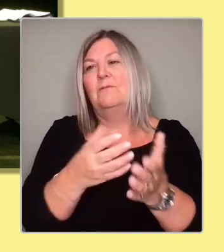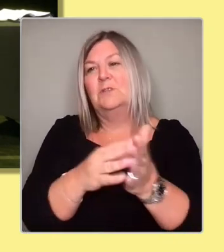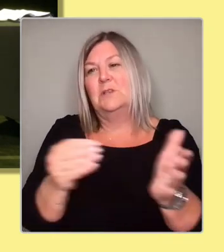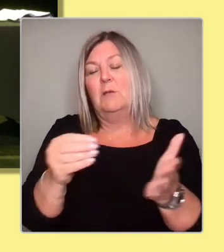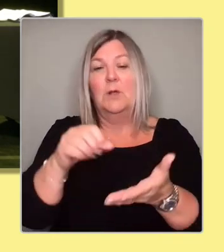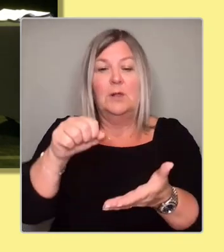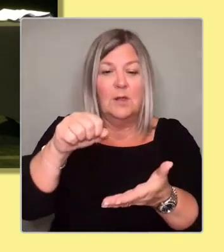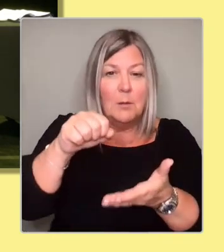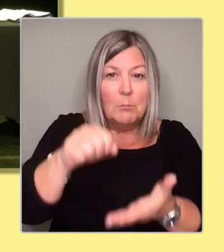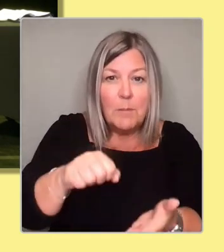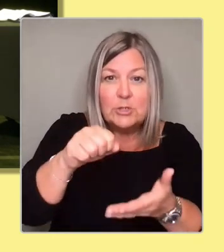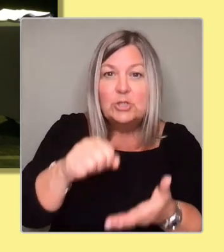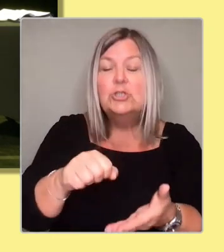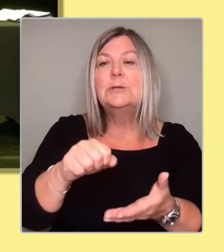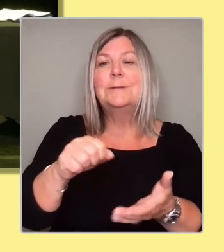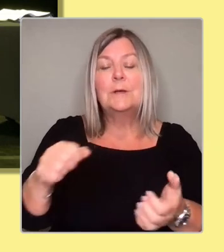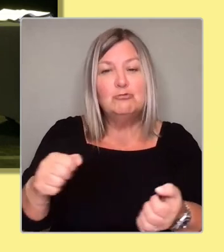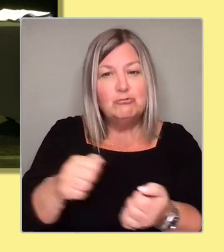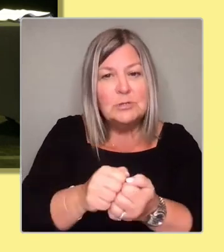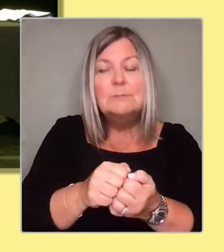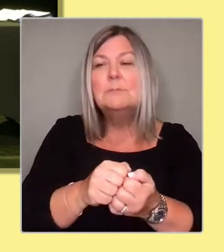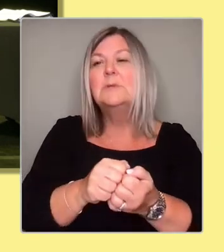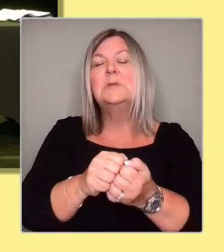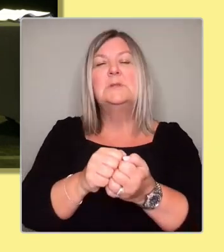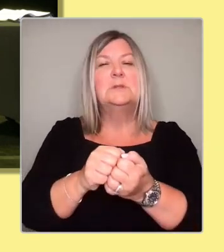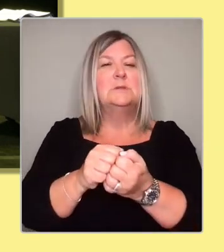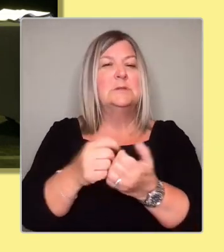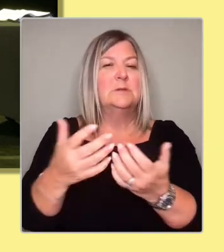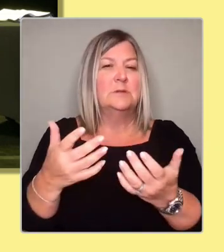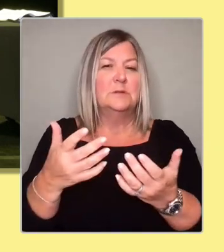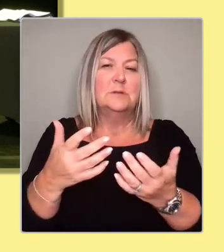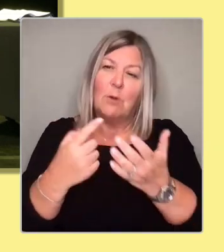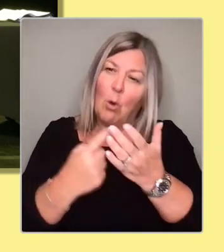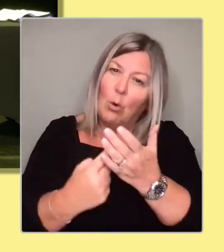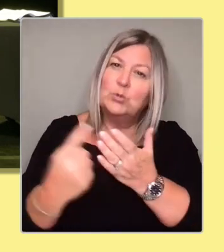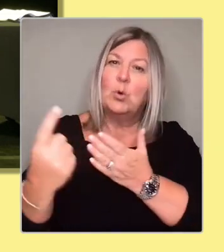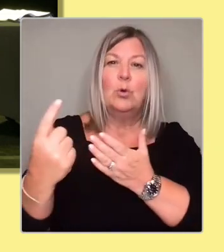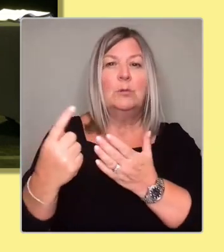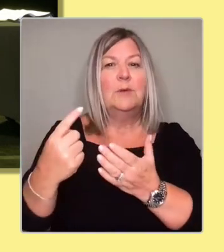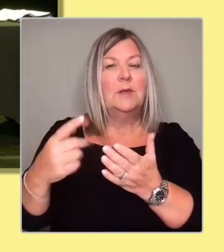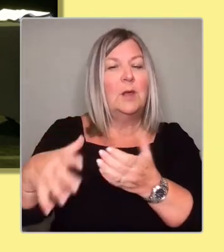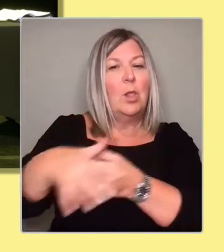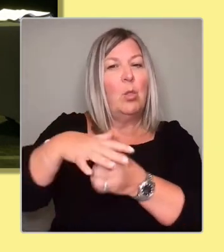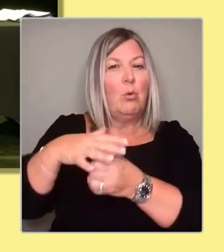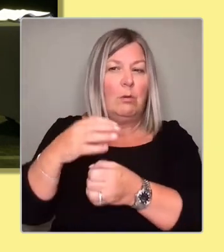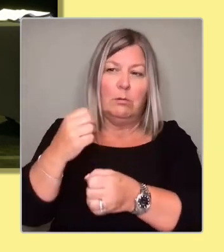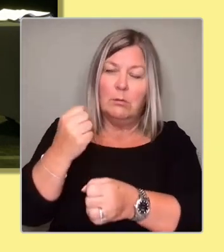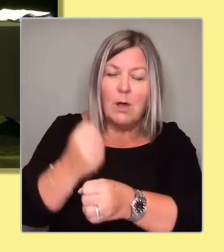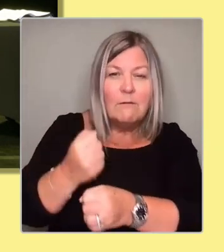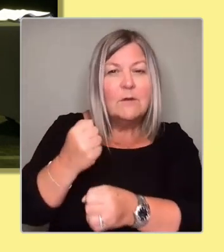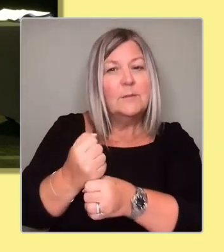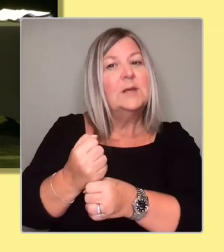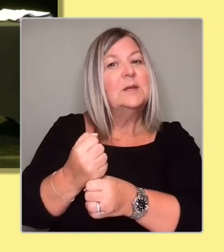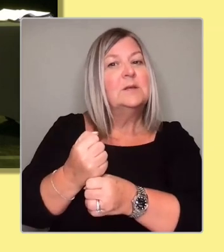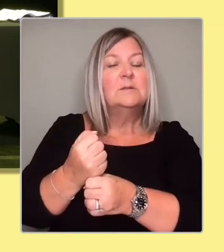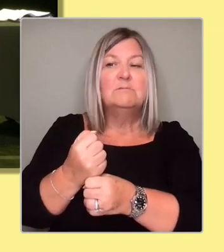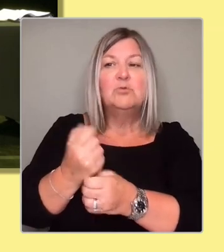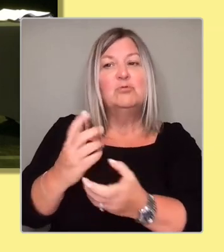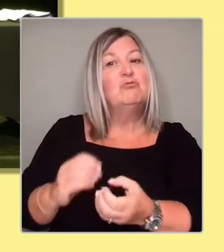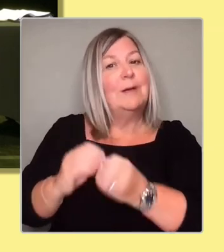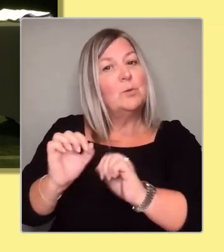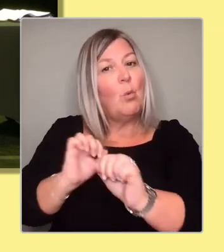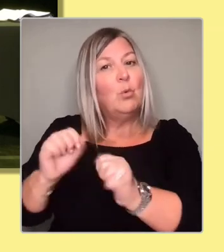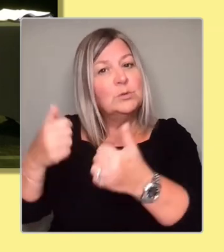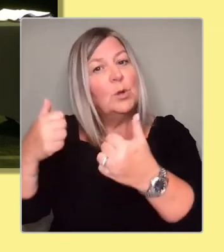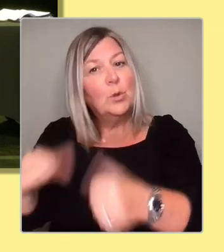and autonomy for local authorities to provide local solutions. So ultimately, what is the panel's vision, or the candidate's